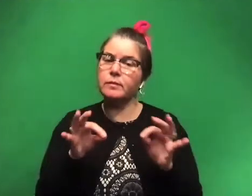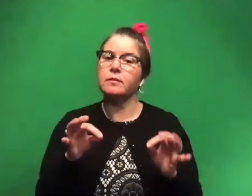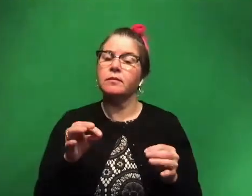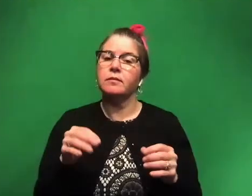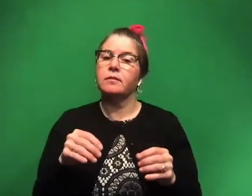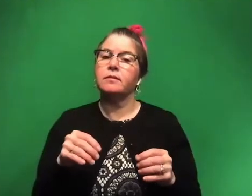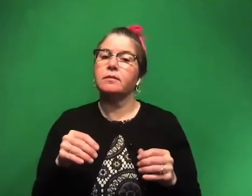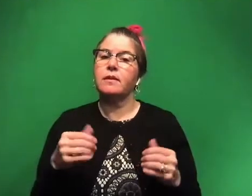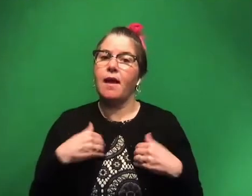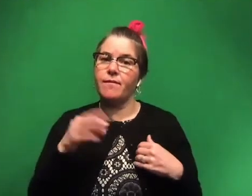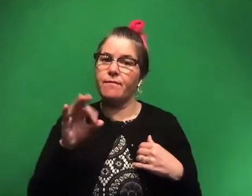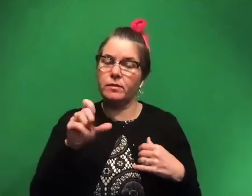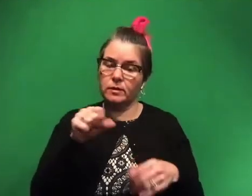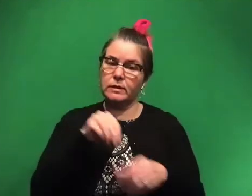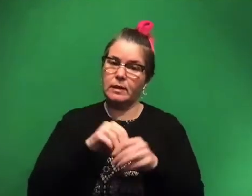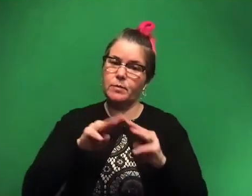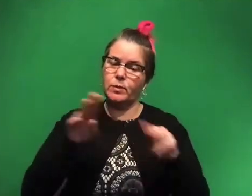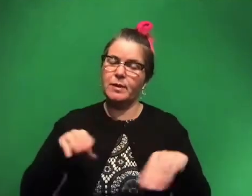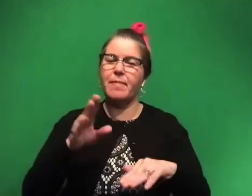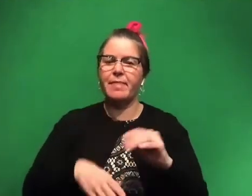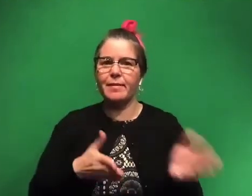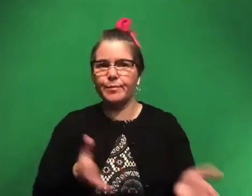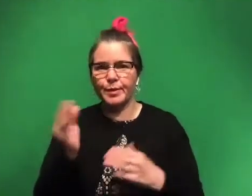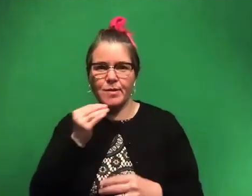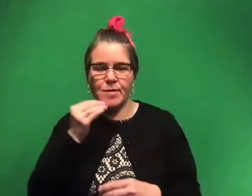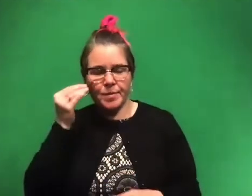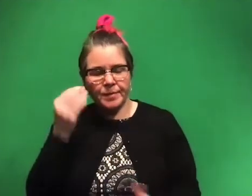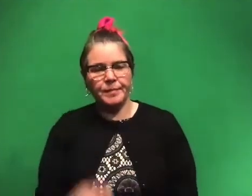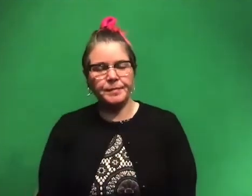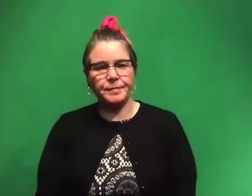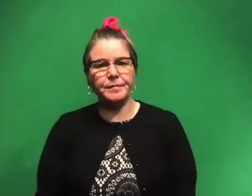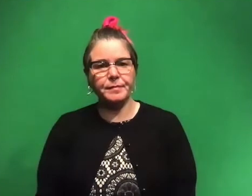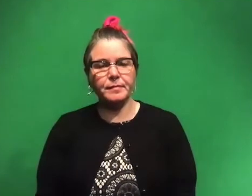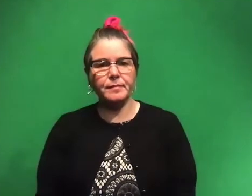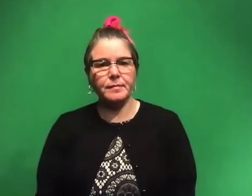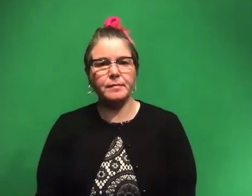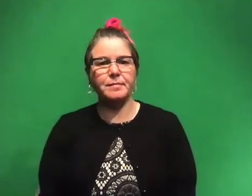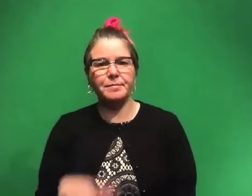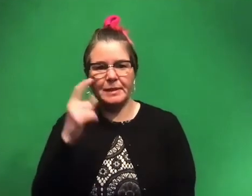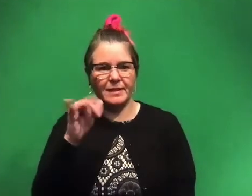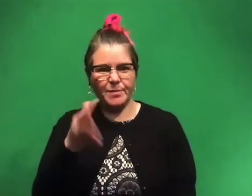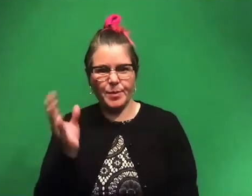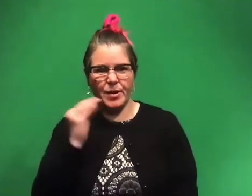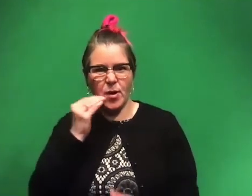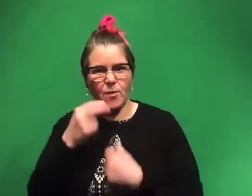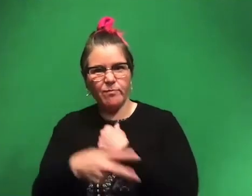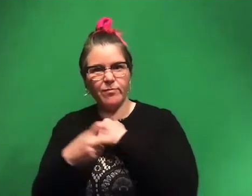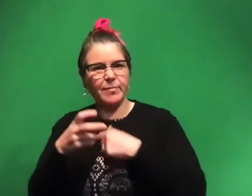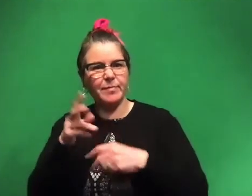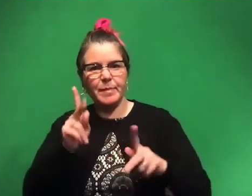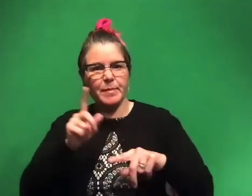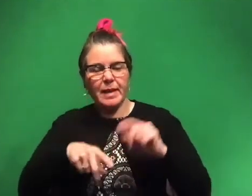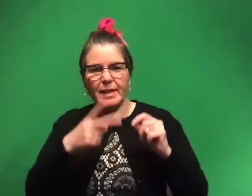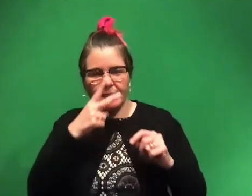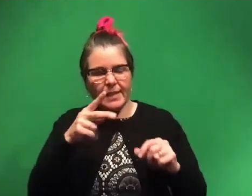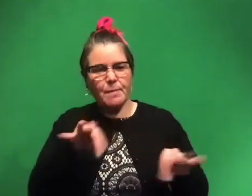having fossils in the museum versus in your house. Um, because then the world can't see the scientific discoveries.